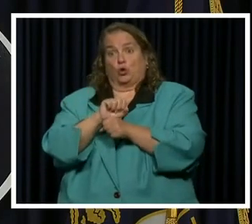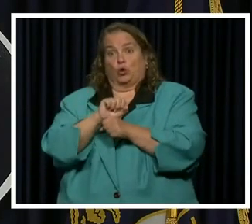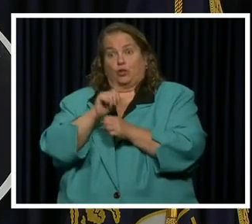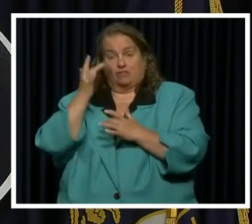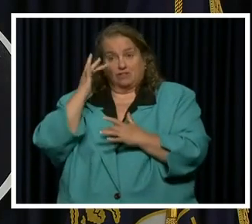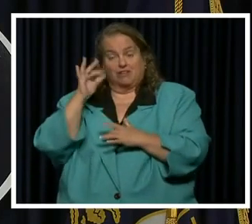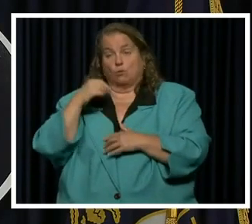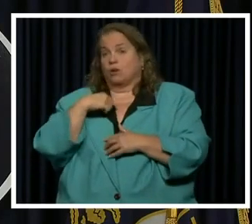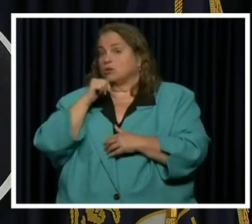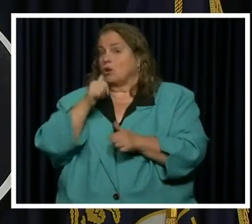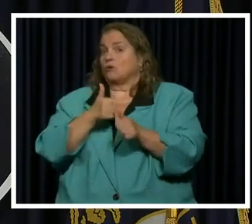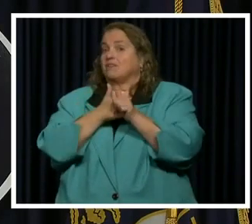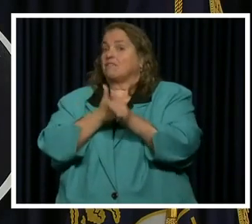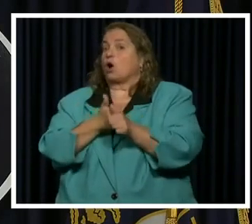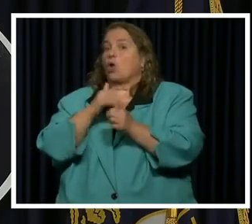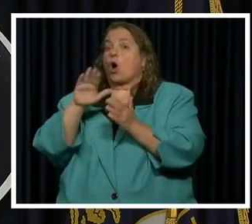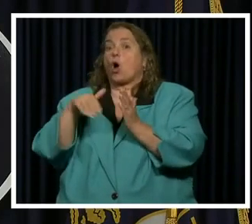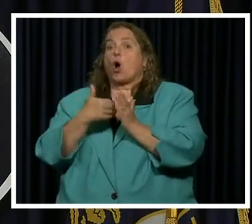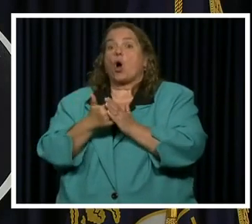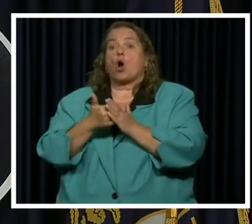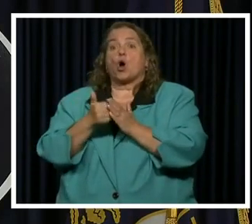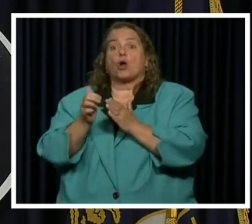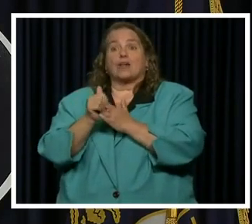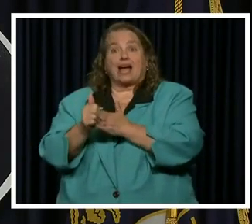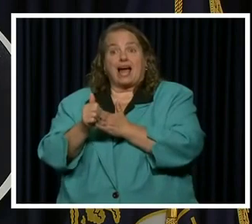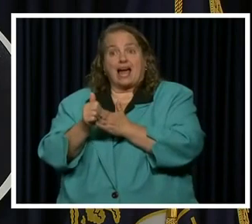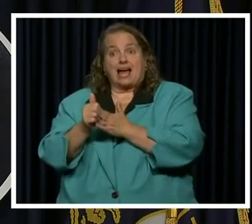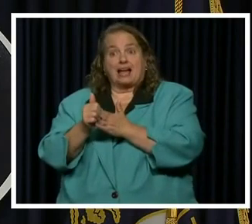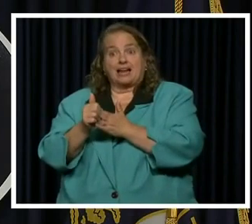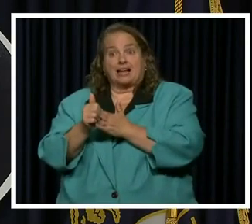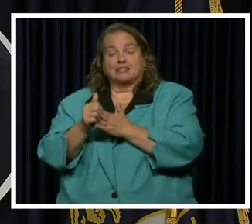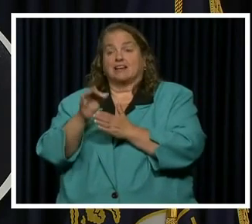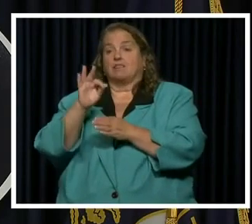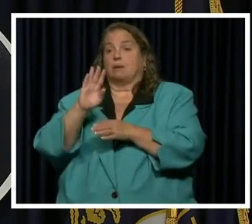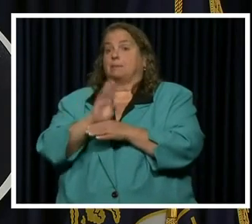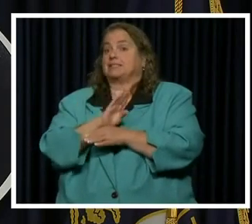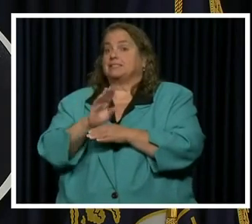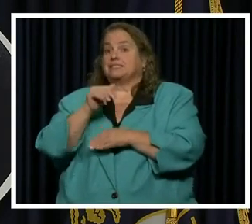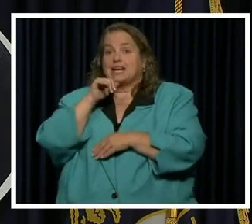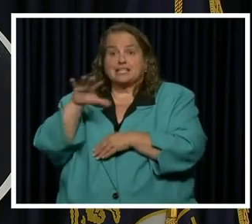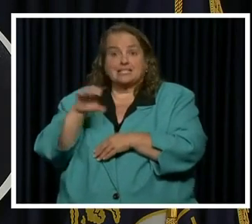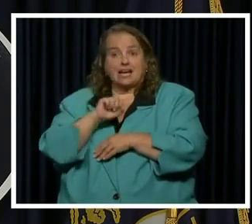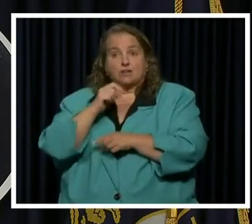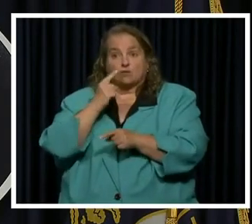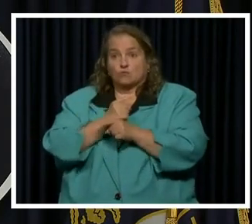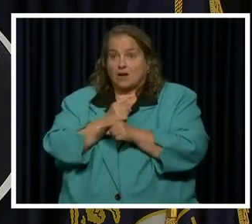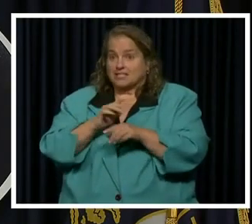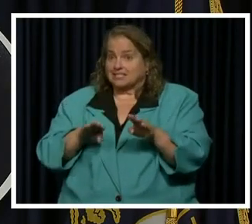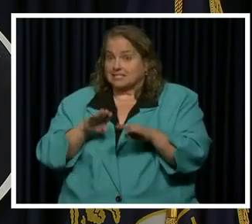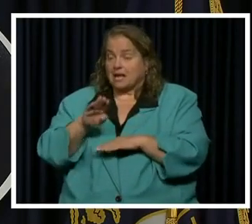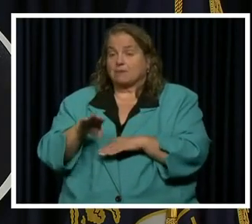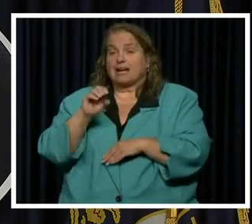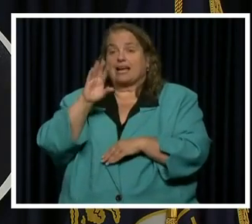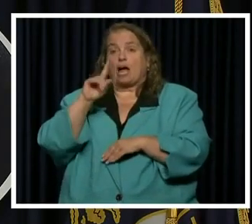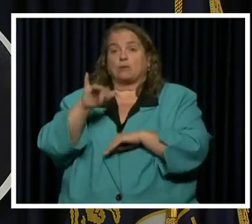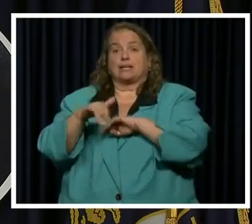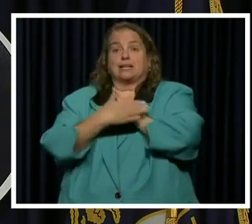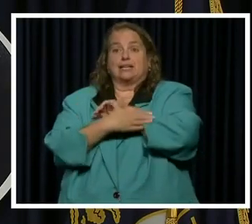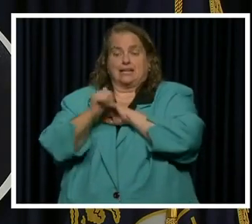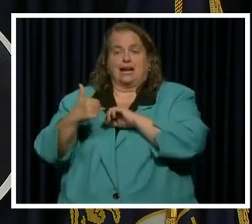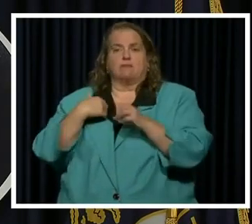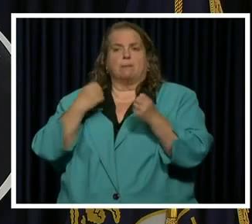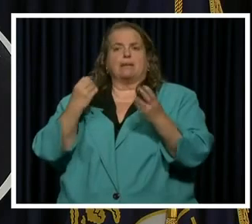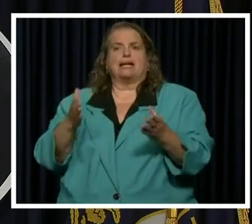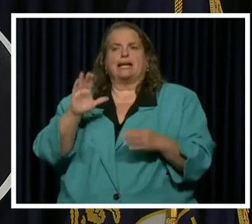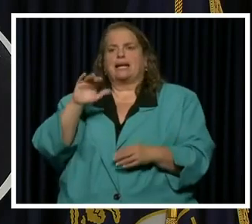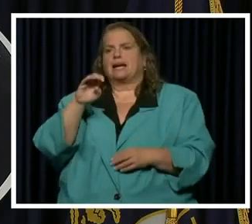following all the guidelines, if our businesses aren't taking all the steps they need to, uh, county can have a lot of cases very